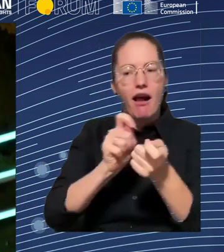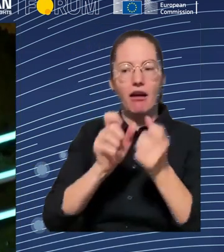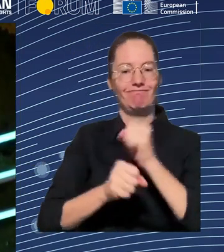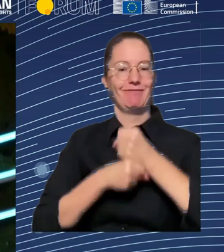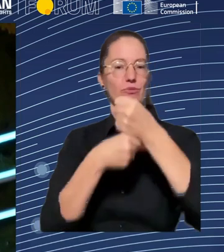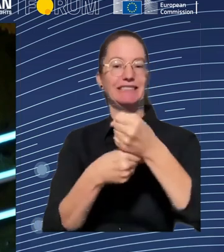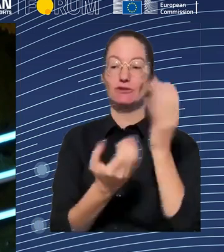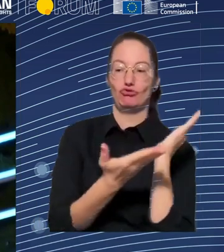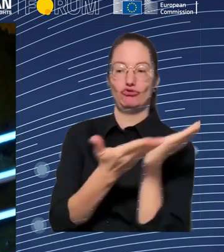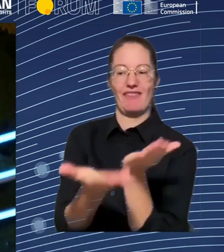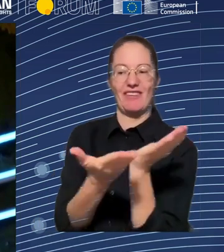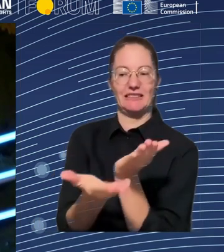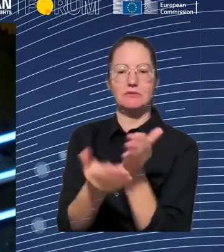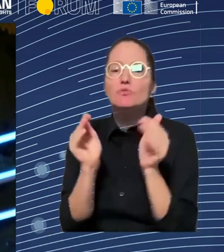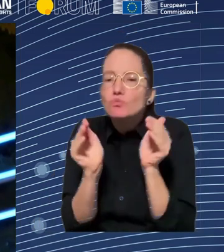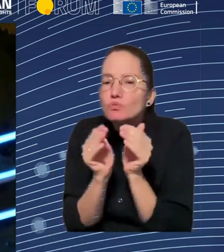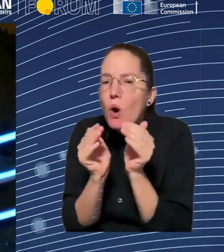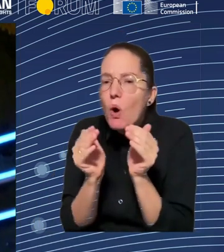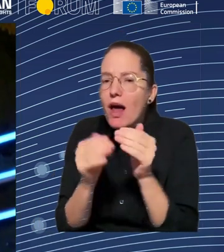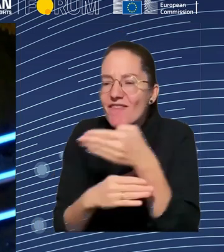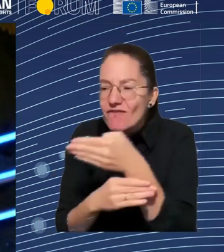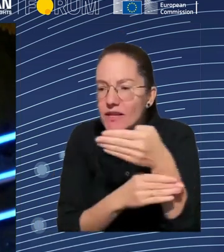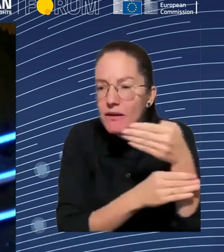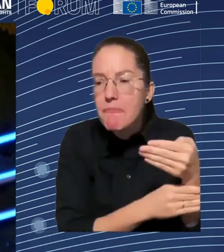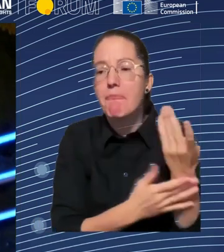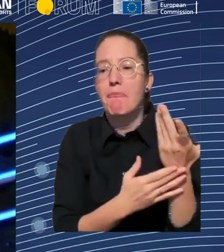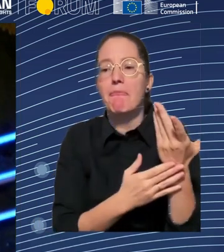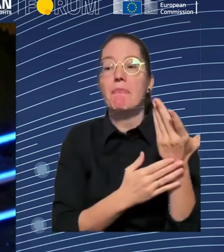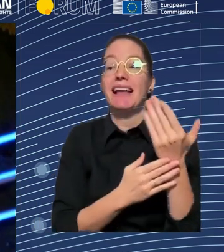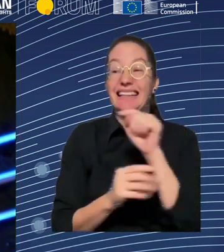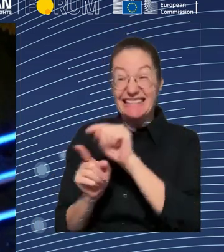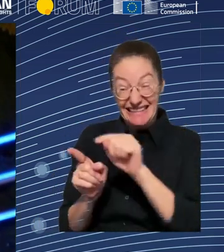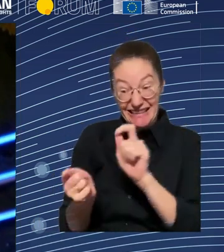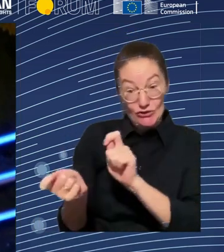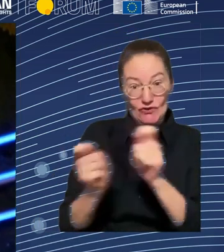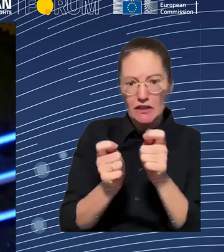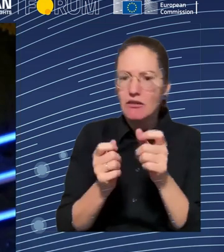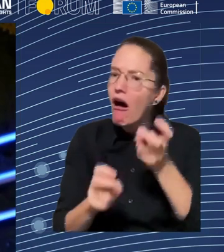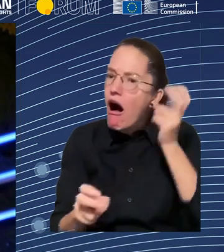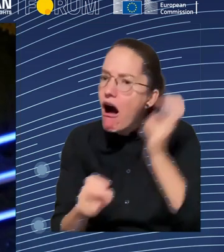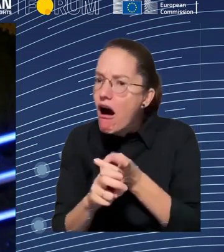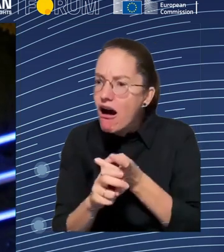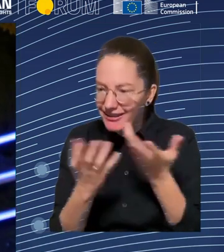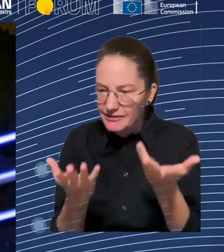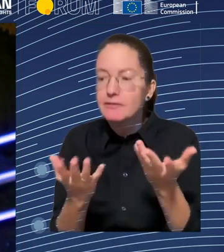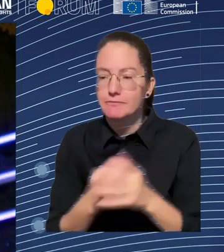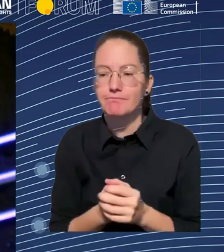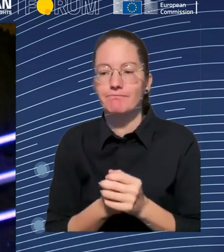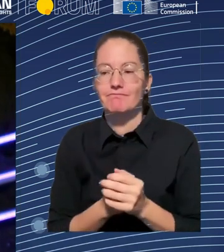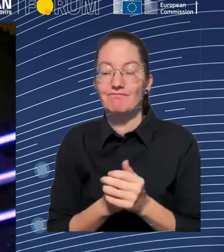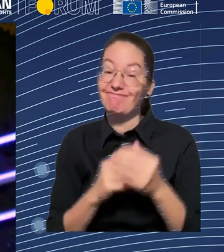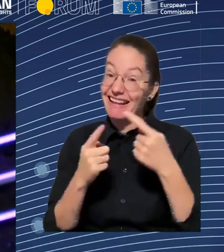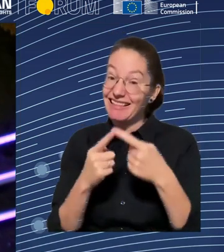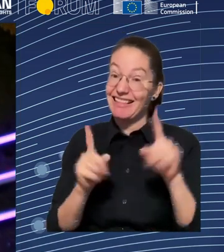additional kind of way where employers and unions are very opposed. I think that way of thinking